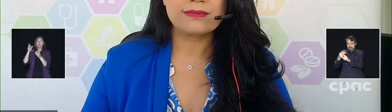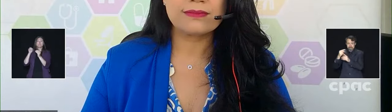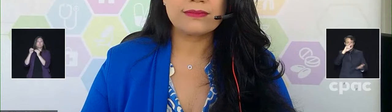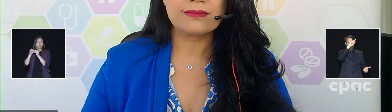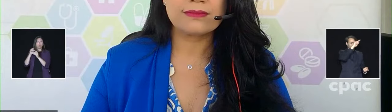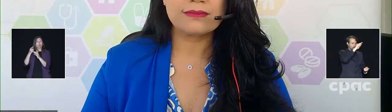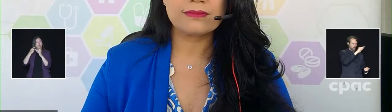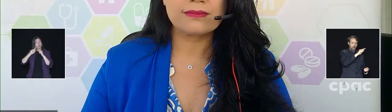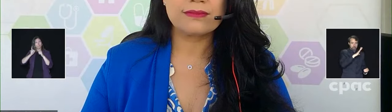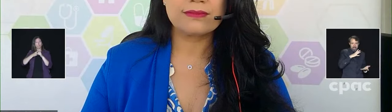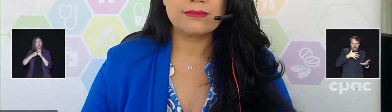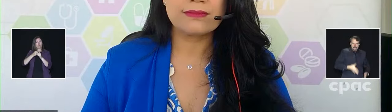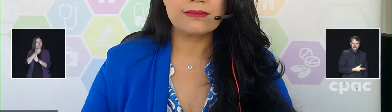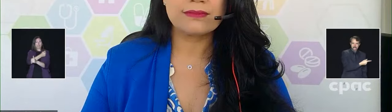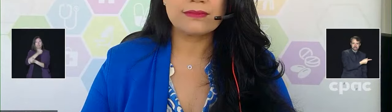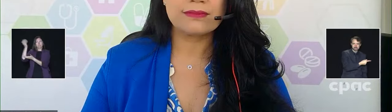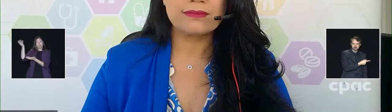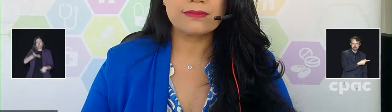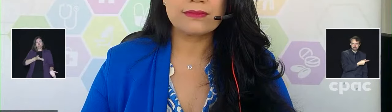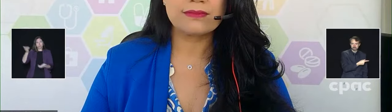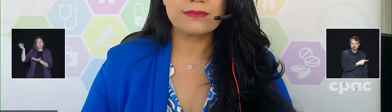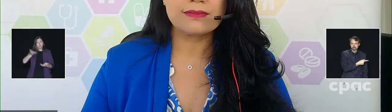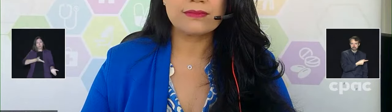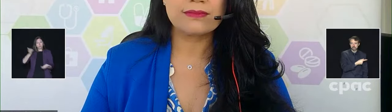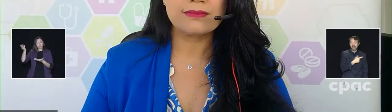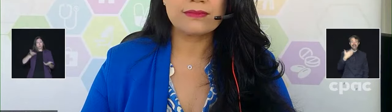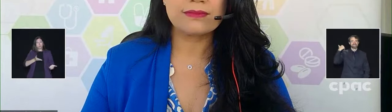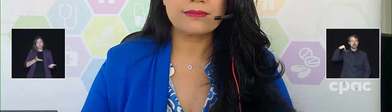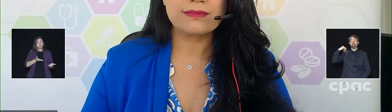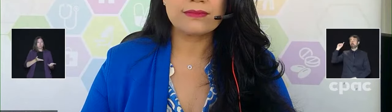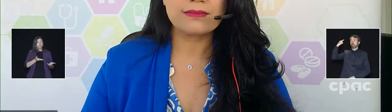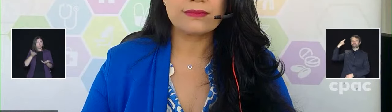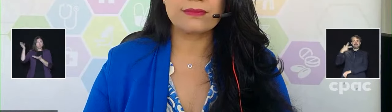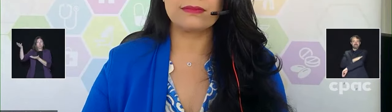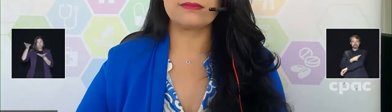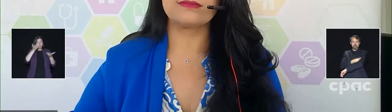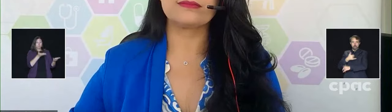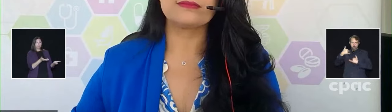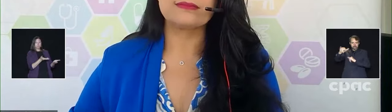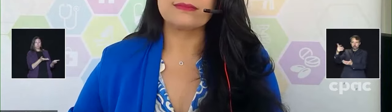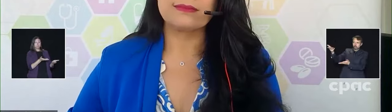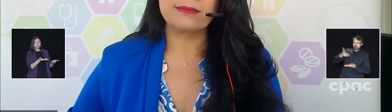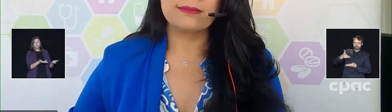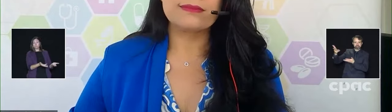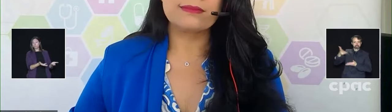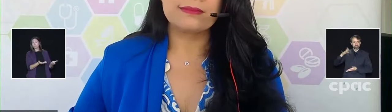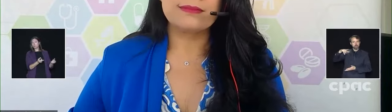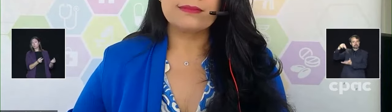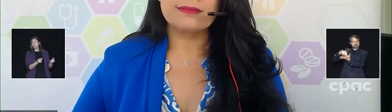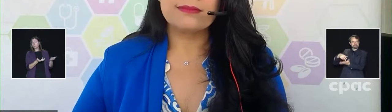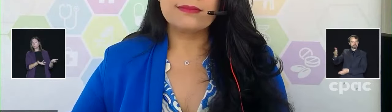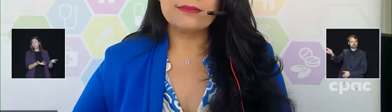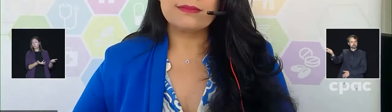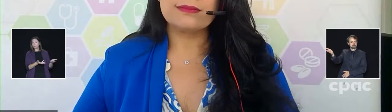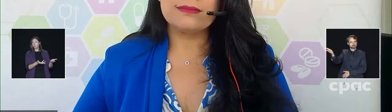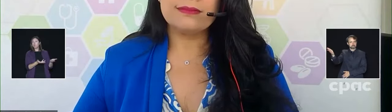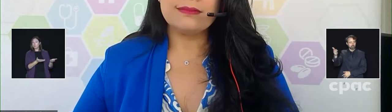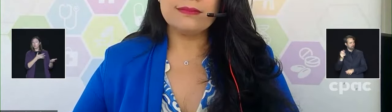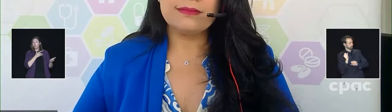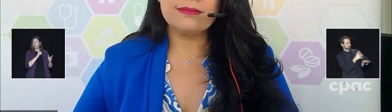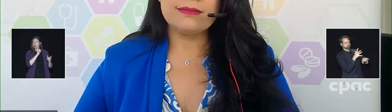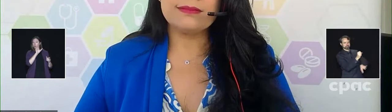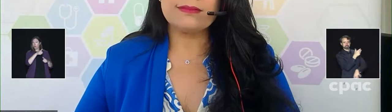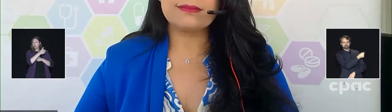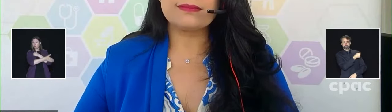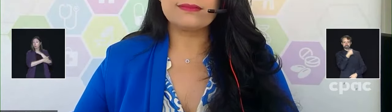the country, and just curious if there's any sort of plan of what will happen to those or whether we might see, for example, more donations going to other